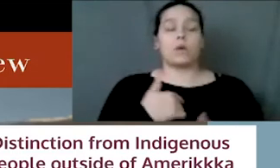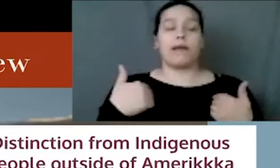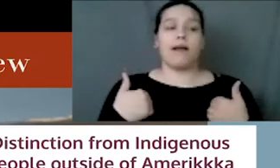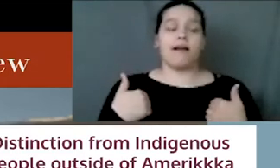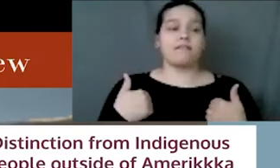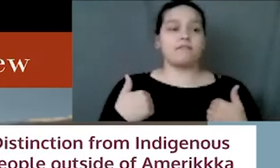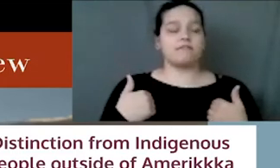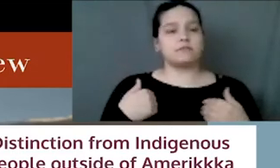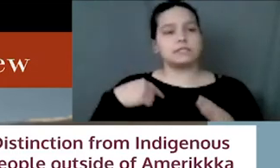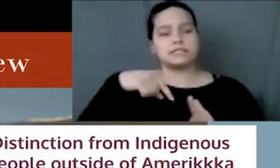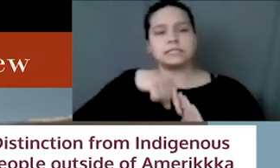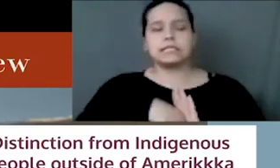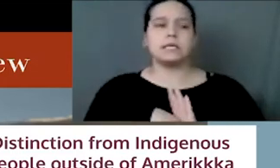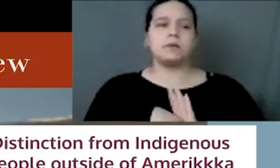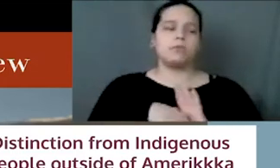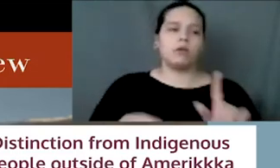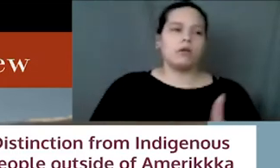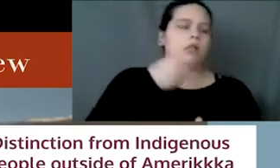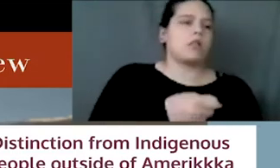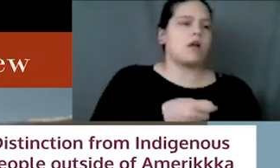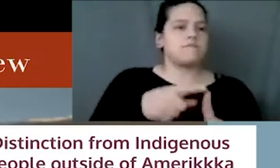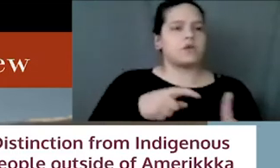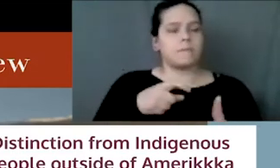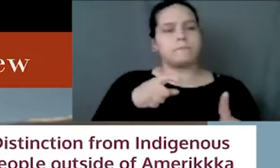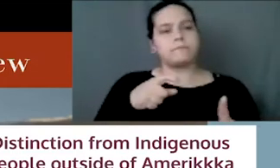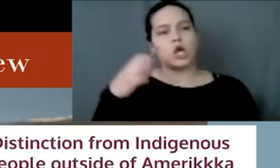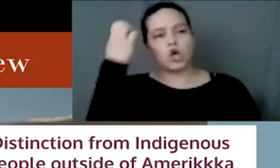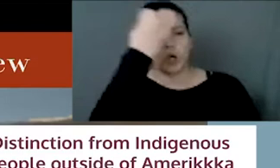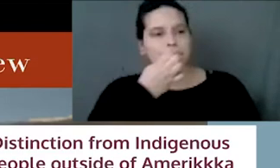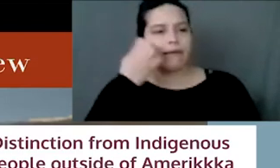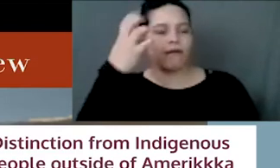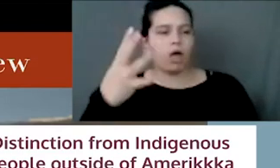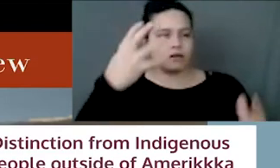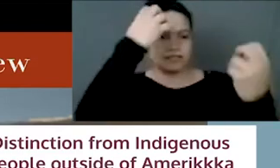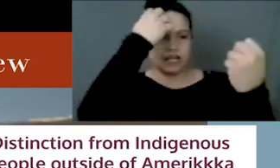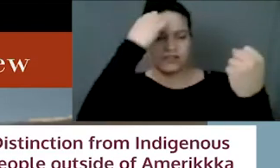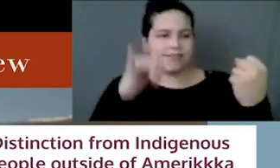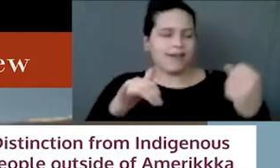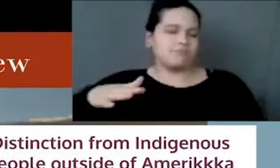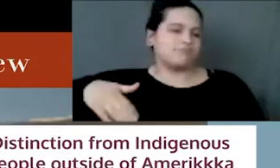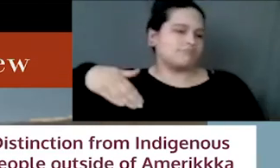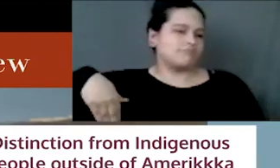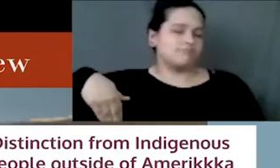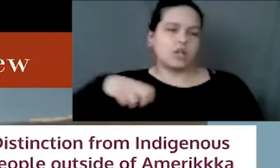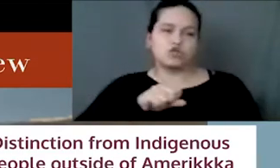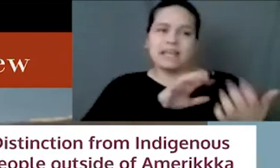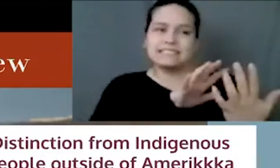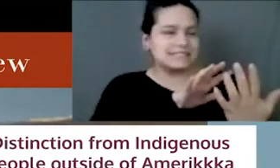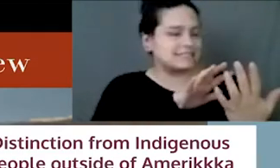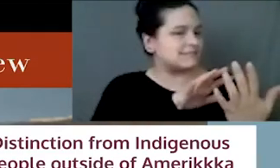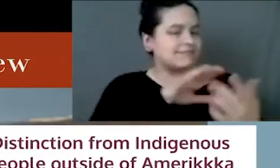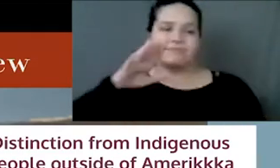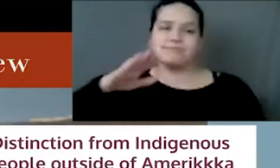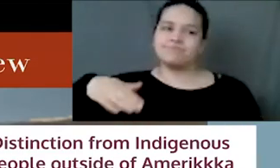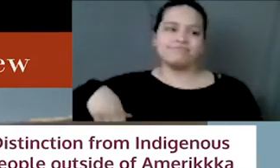consequences of European colonization that have gone unaddressed. There is heavily